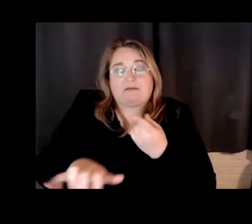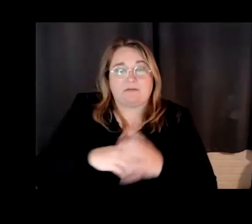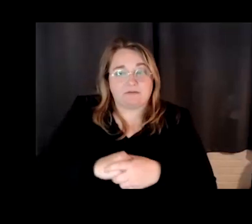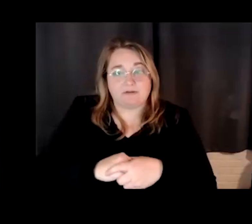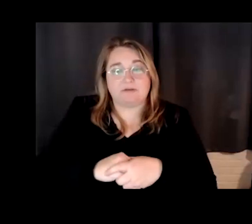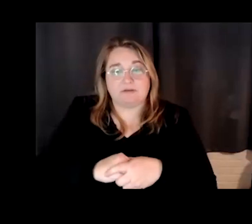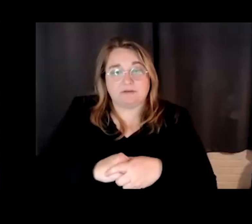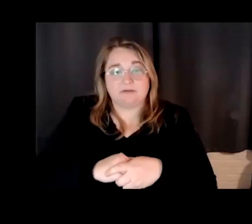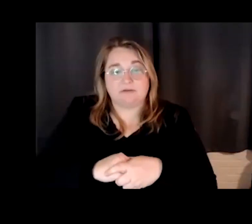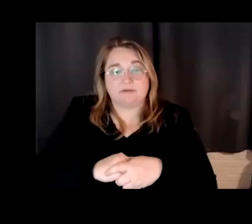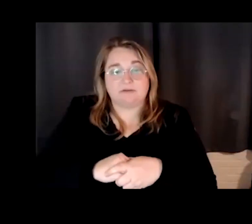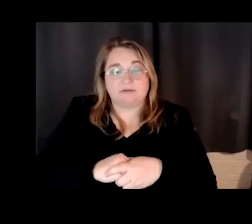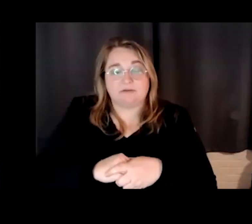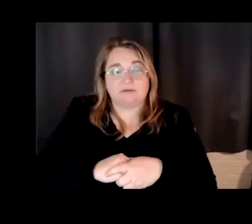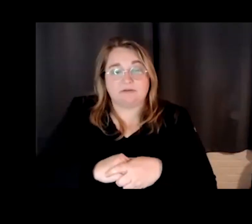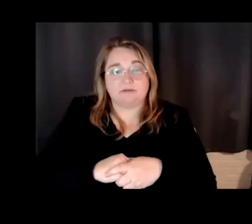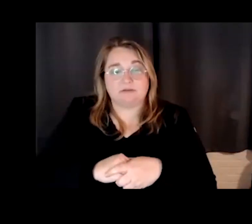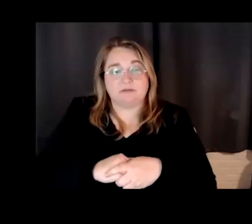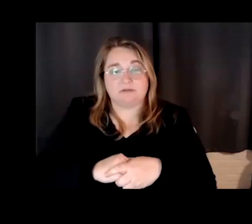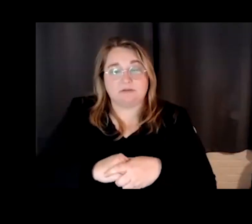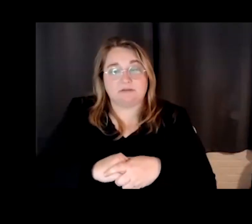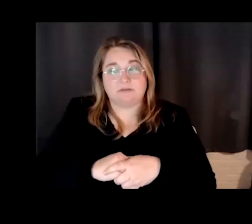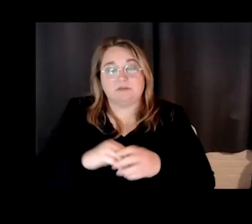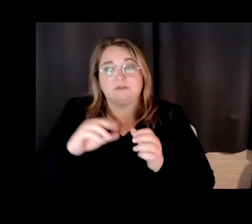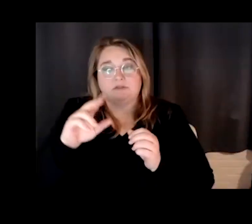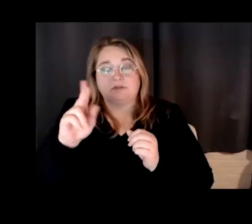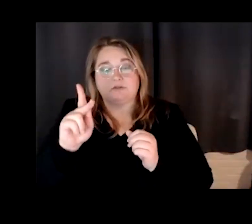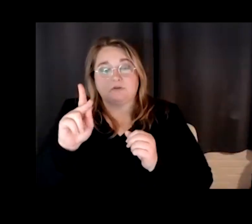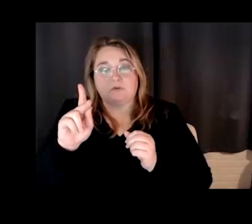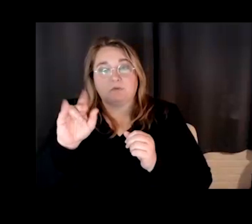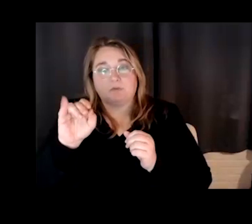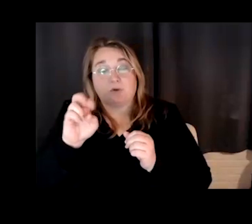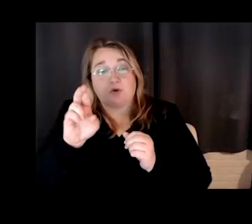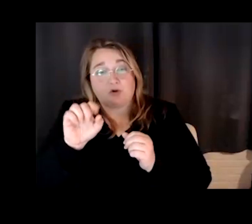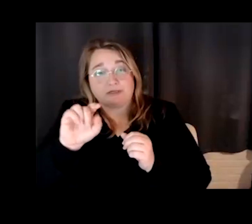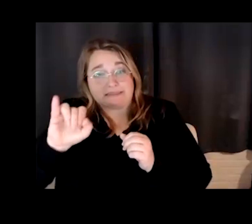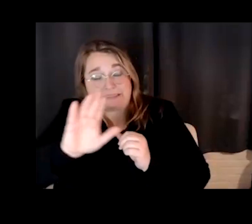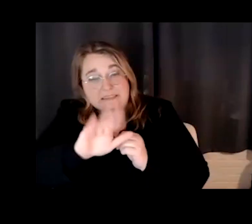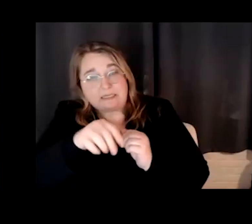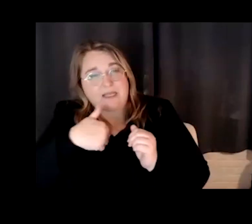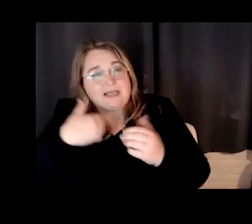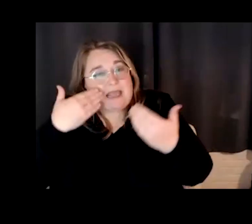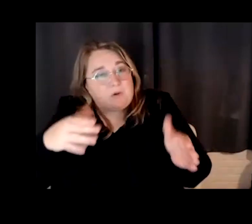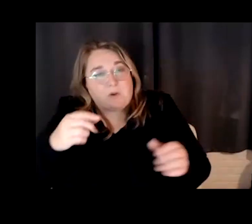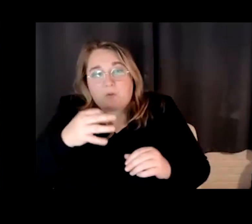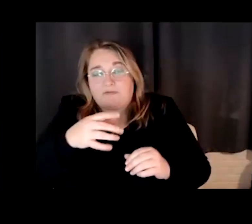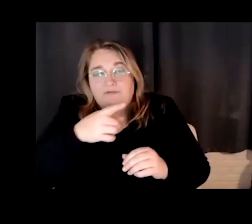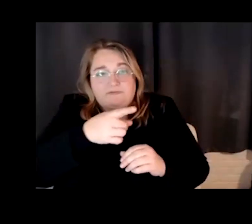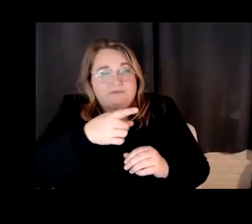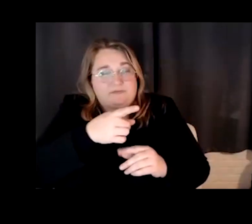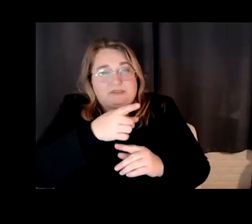So I don't, uh, Kirstie, I don't know if this is necessarily what you're talking about, but, um,